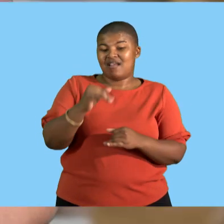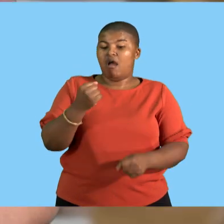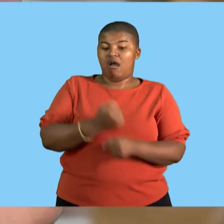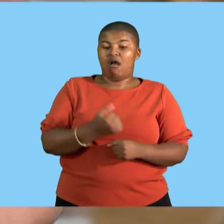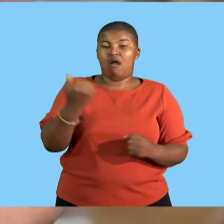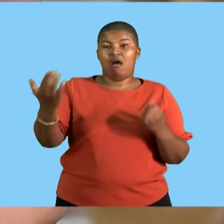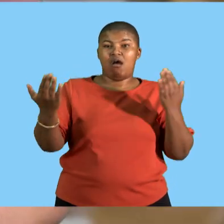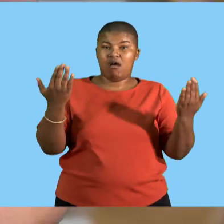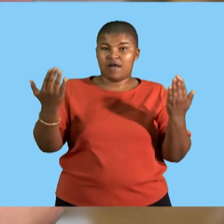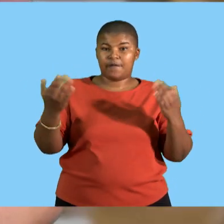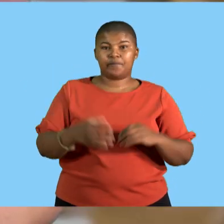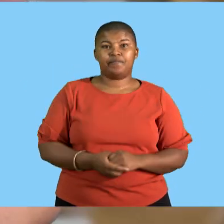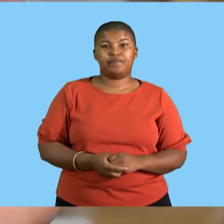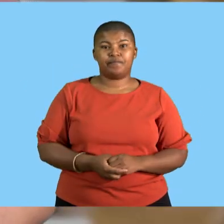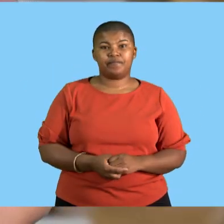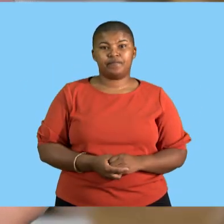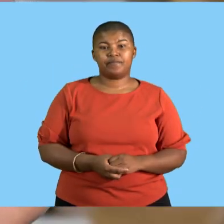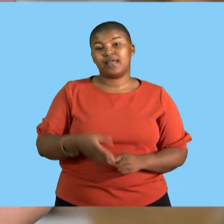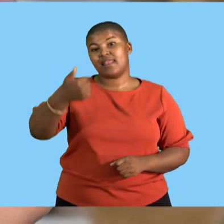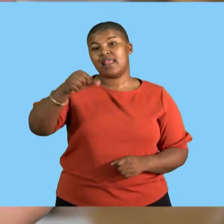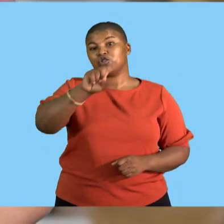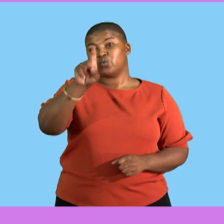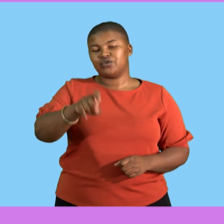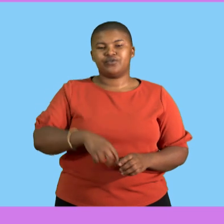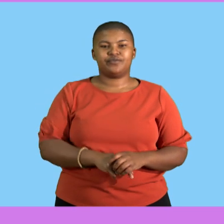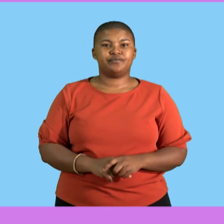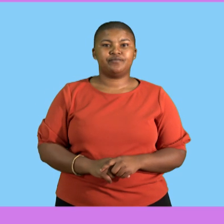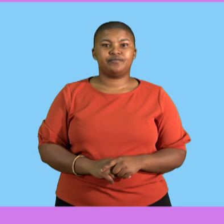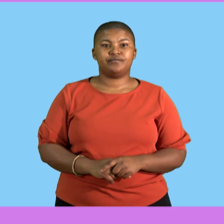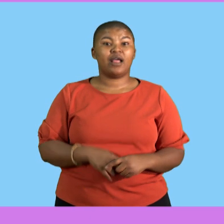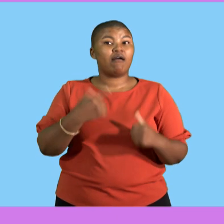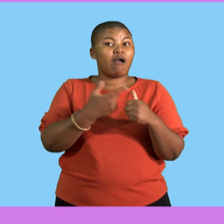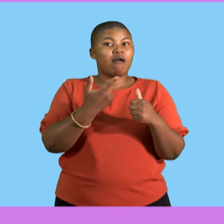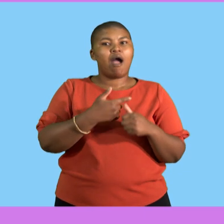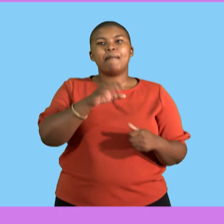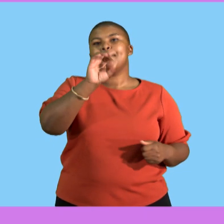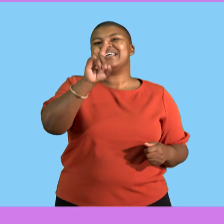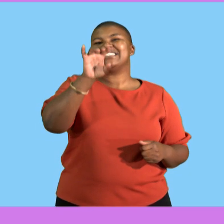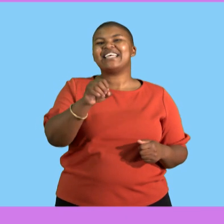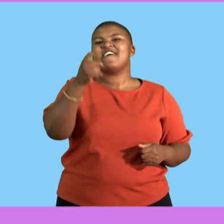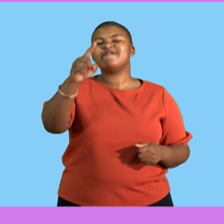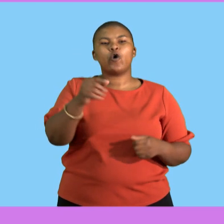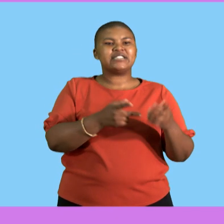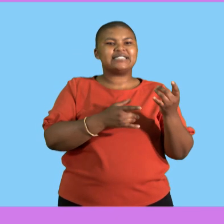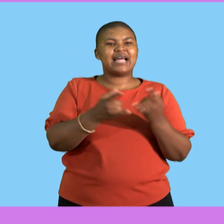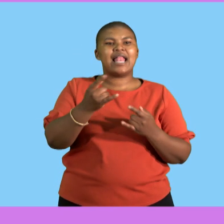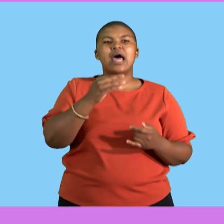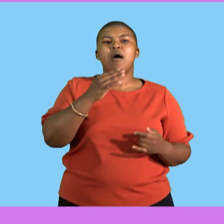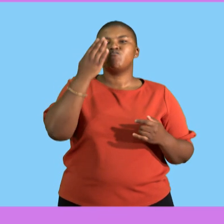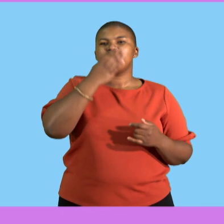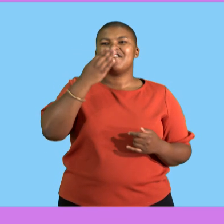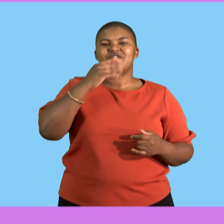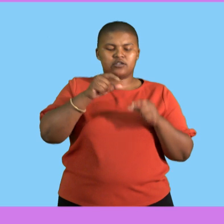Let's continue with the next question. Calculate the percentage increase in the price of rusks from June